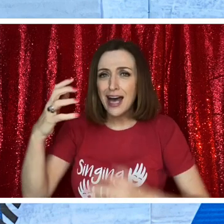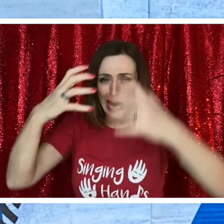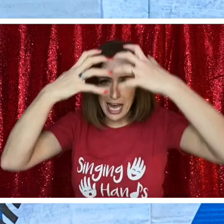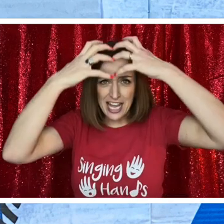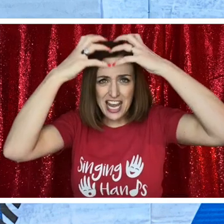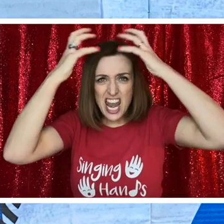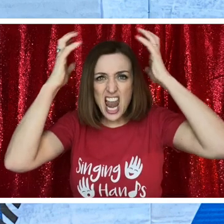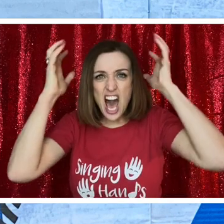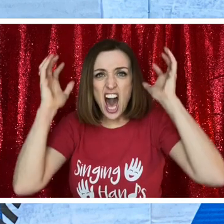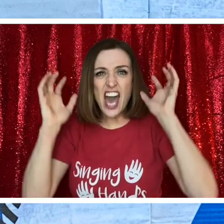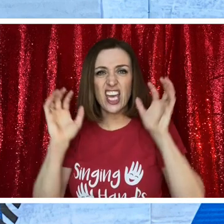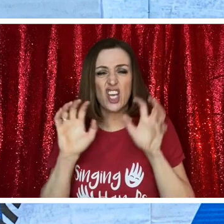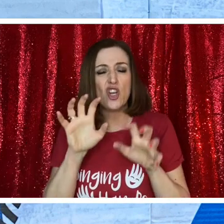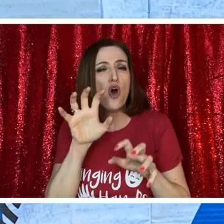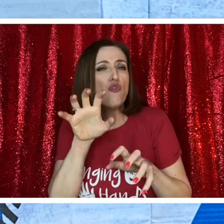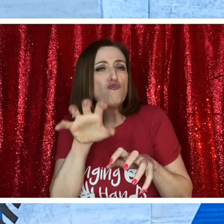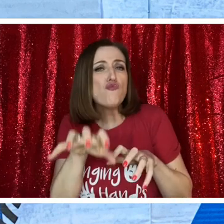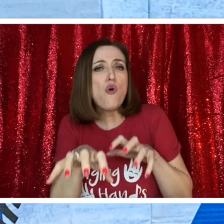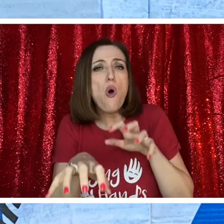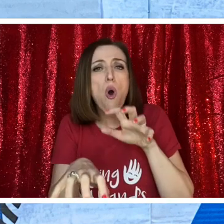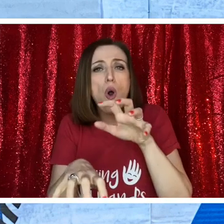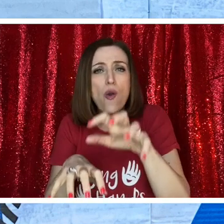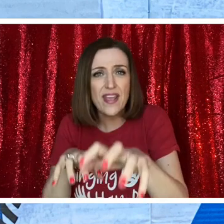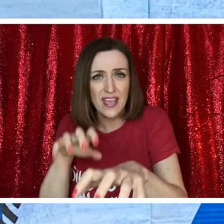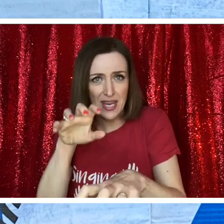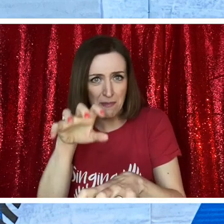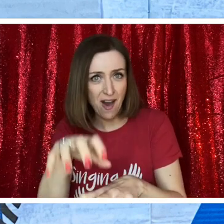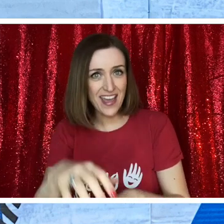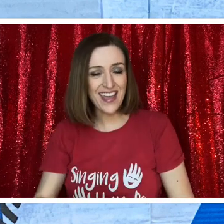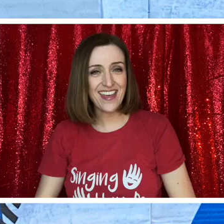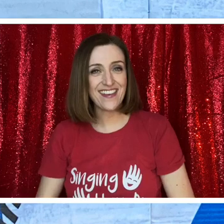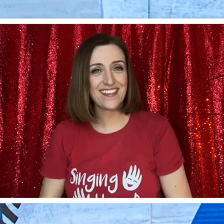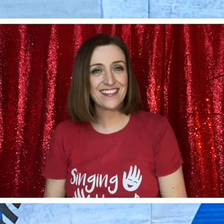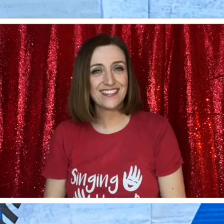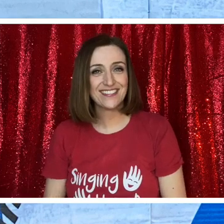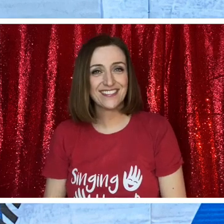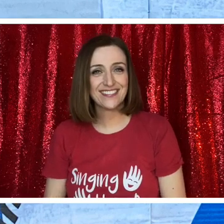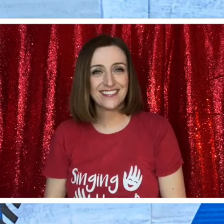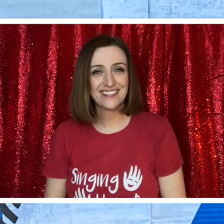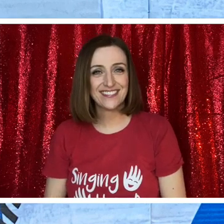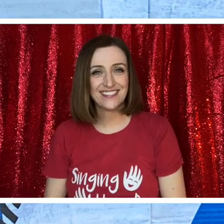a lion roaring in my ear.